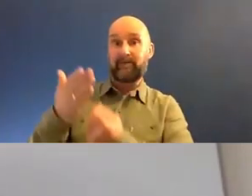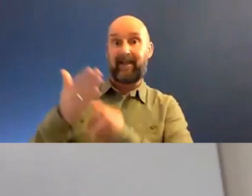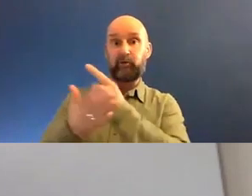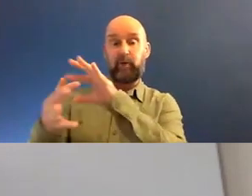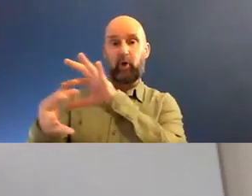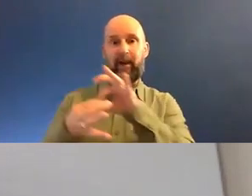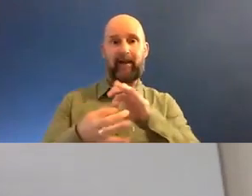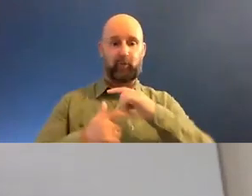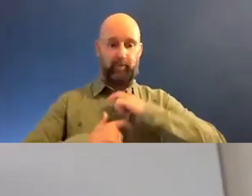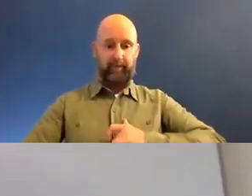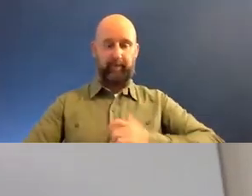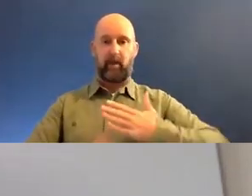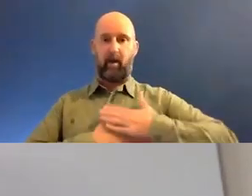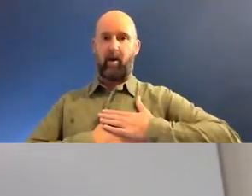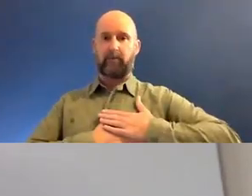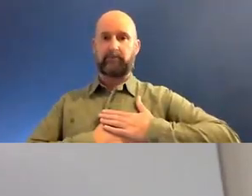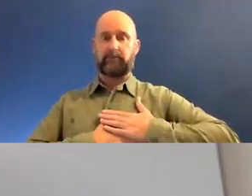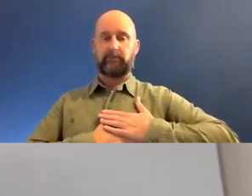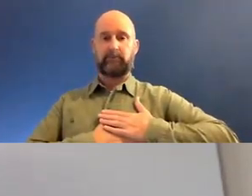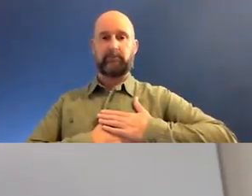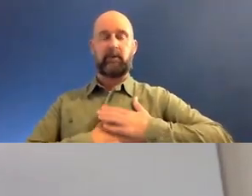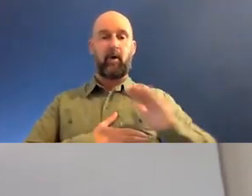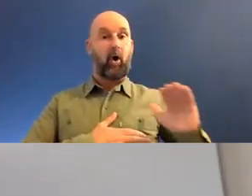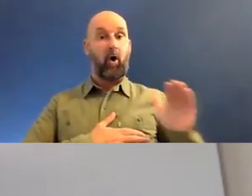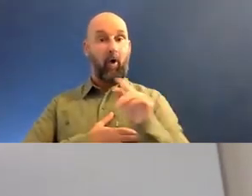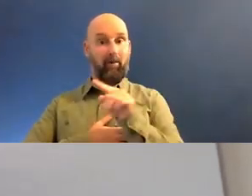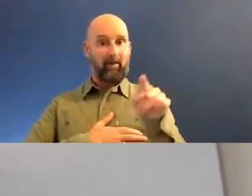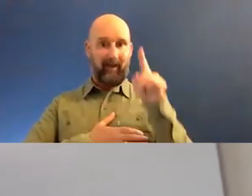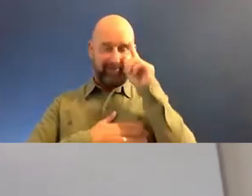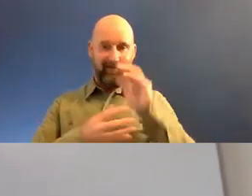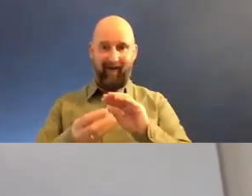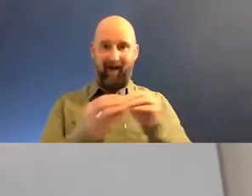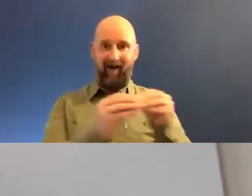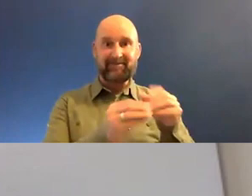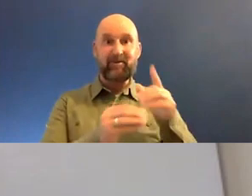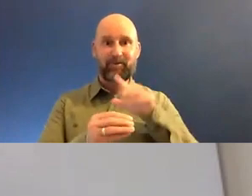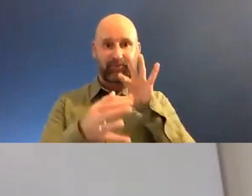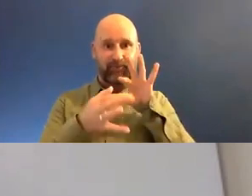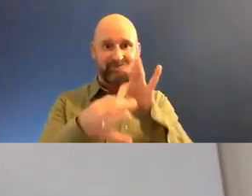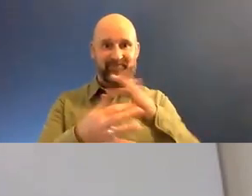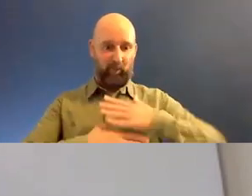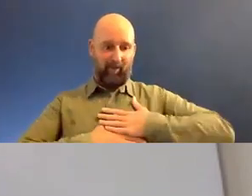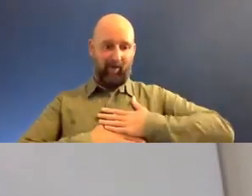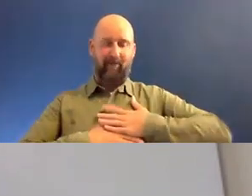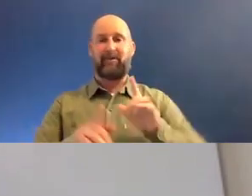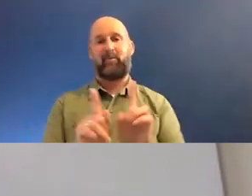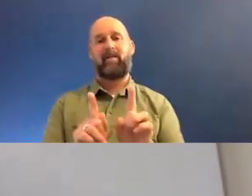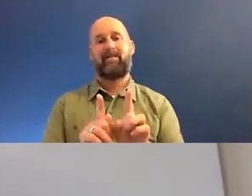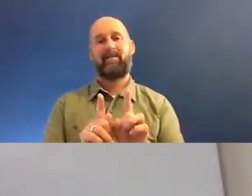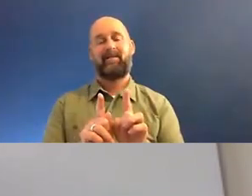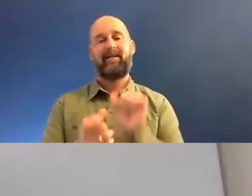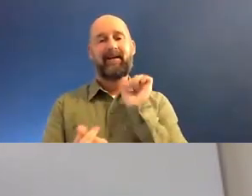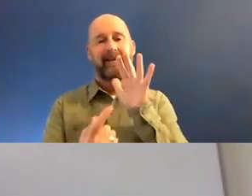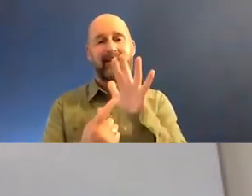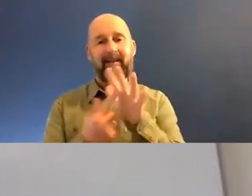hearts. And I like to think that all artists ultimately are trying to speak to people's hearts. And the key is, what's the best